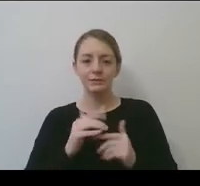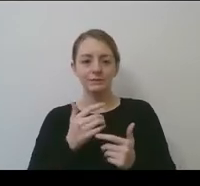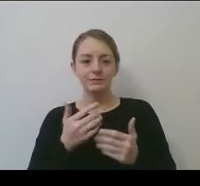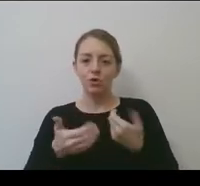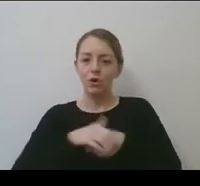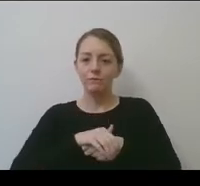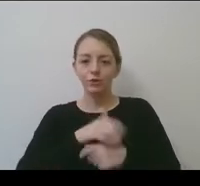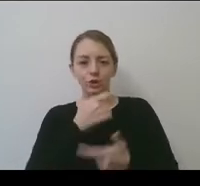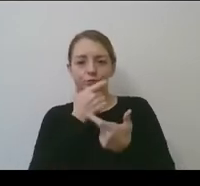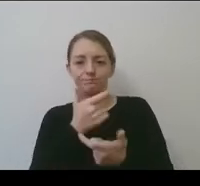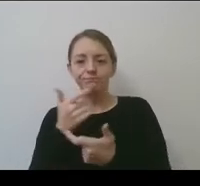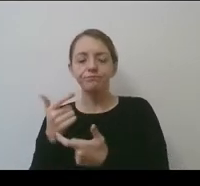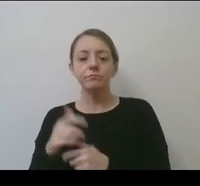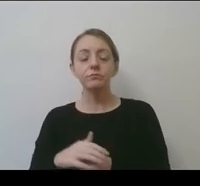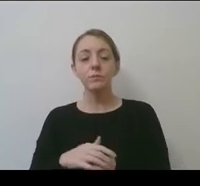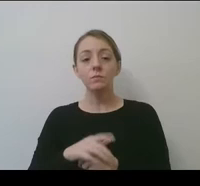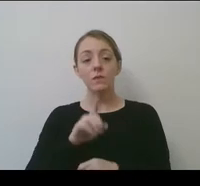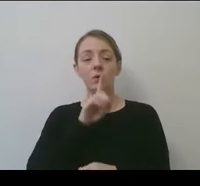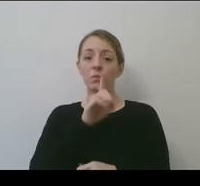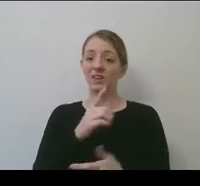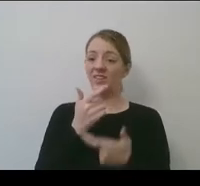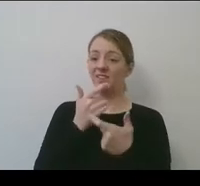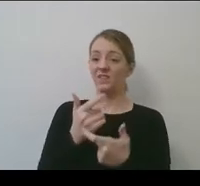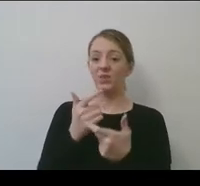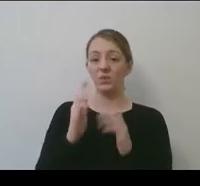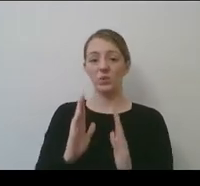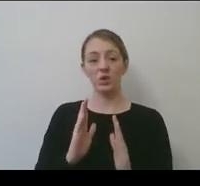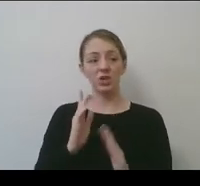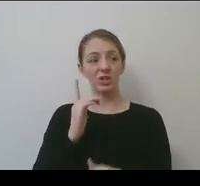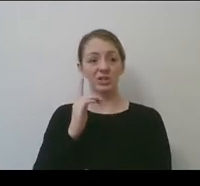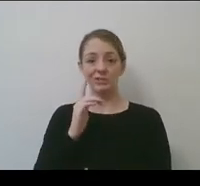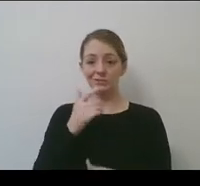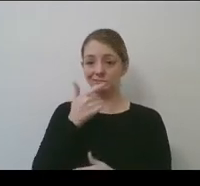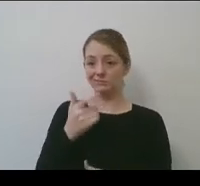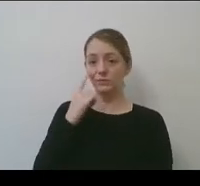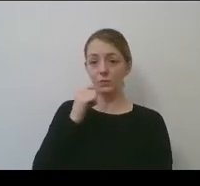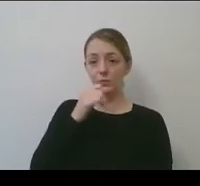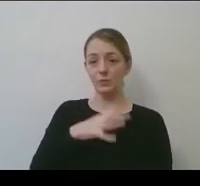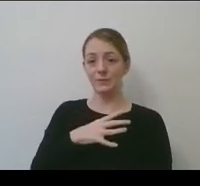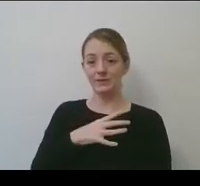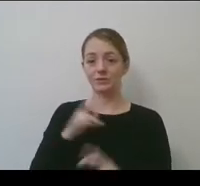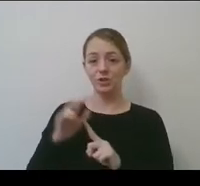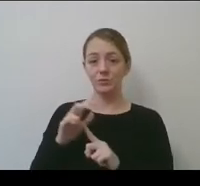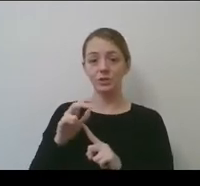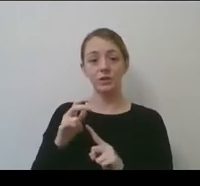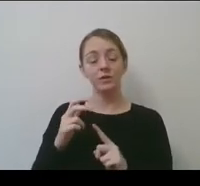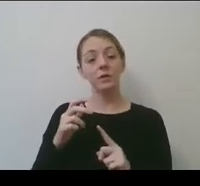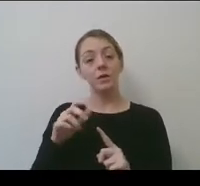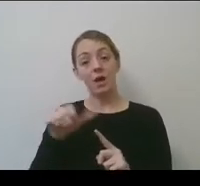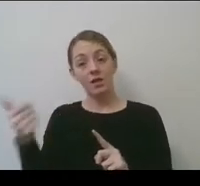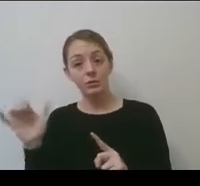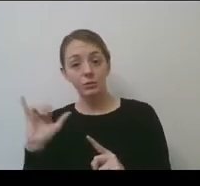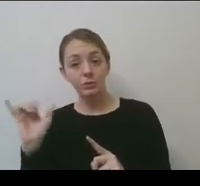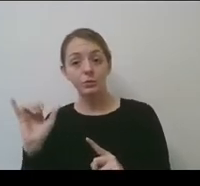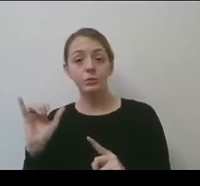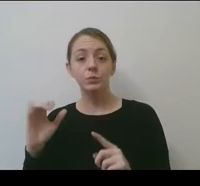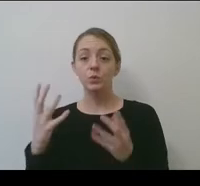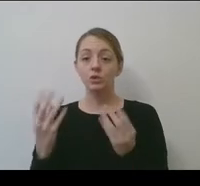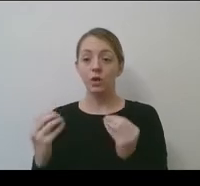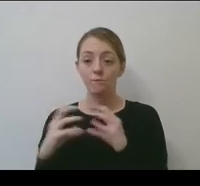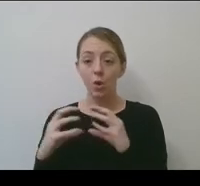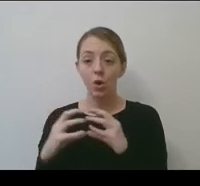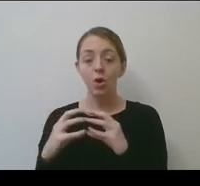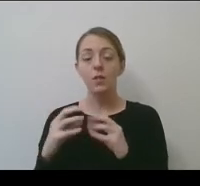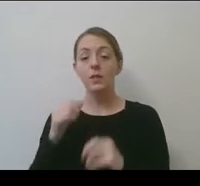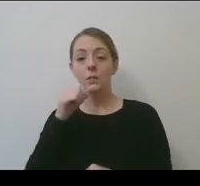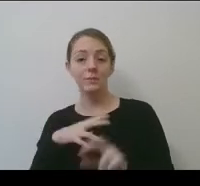four in particular, we've had incredible viewership of other NCAA women's championships in the last year, softball, notably women's volleyball as well. Um,